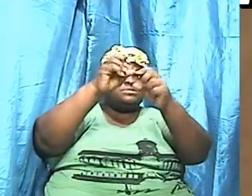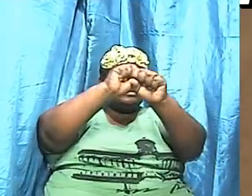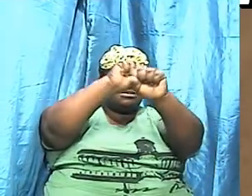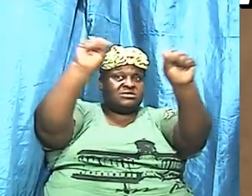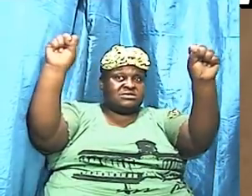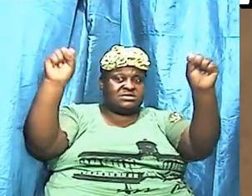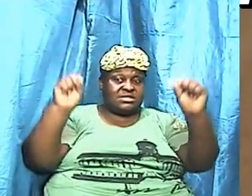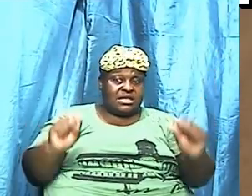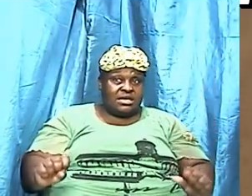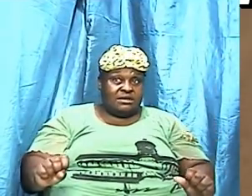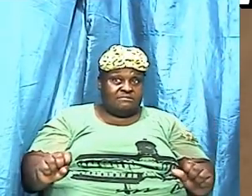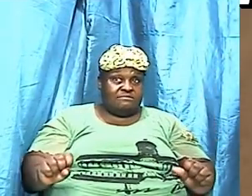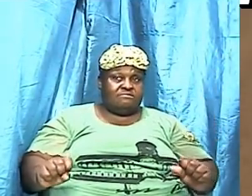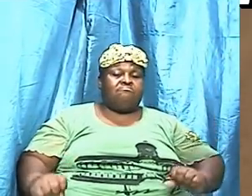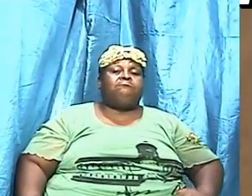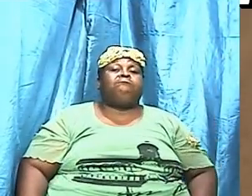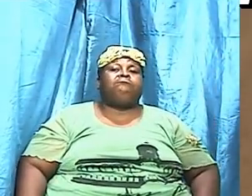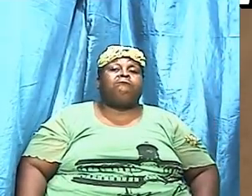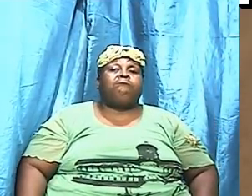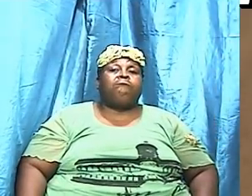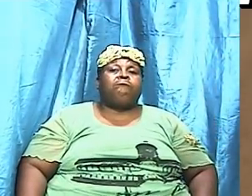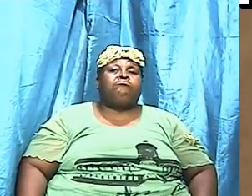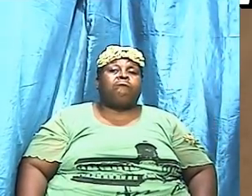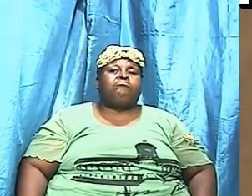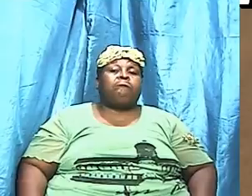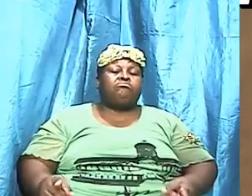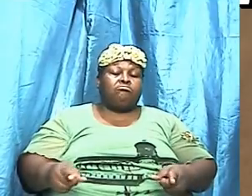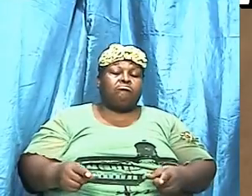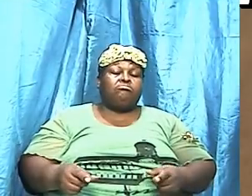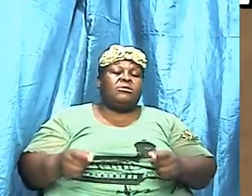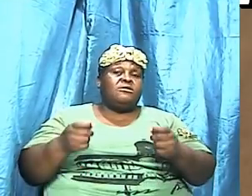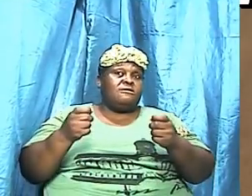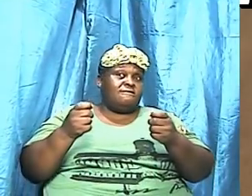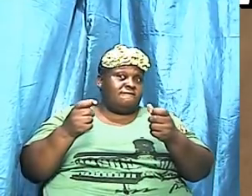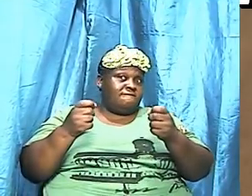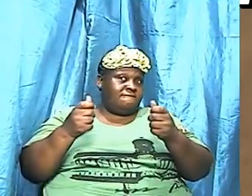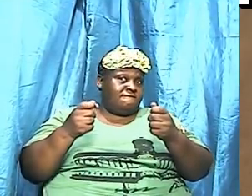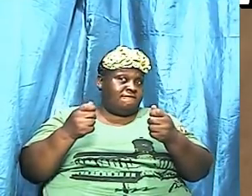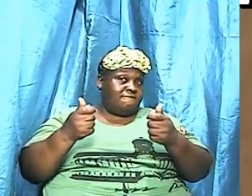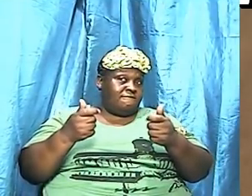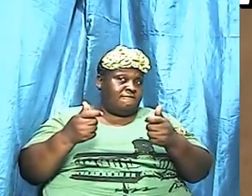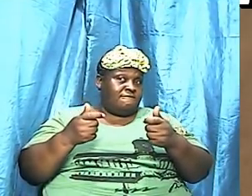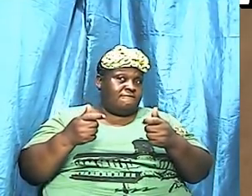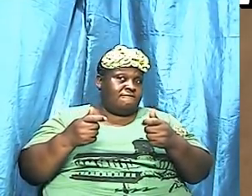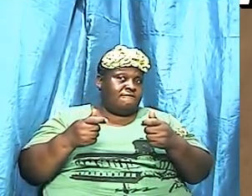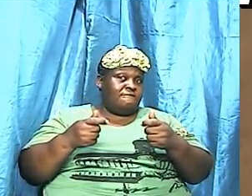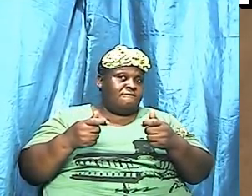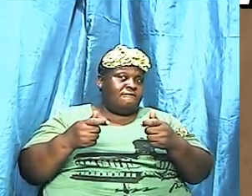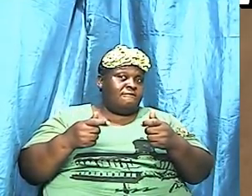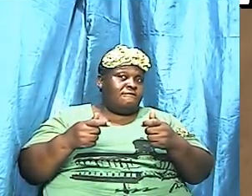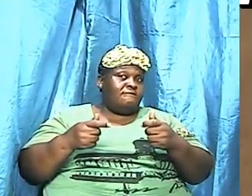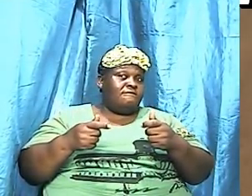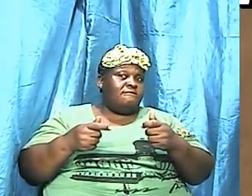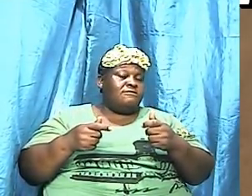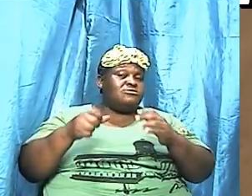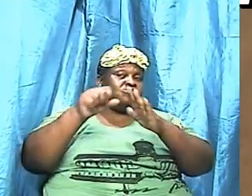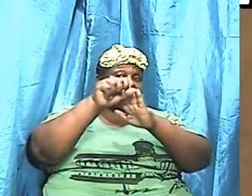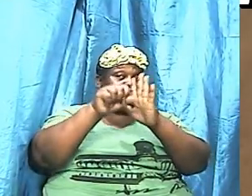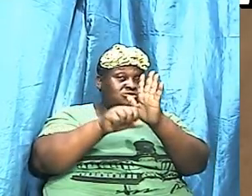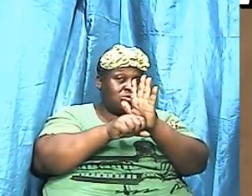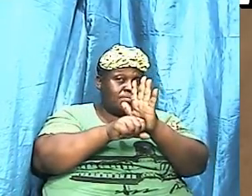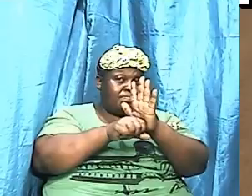a few slides this evening as I try to, as I try to